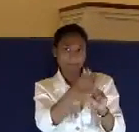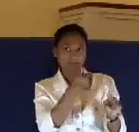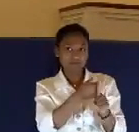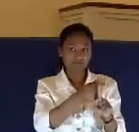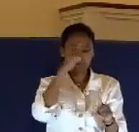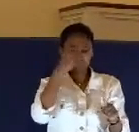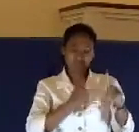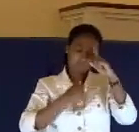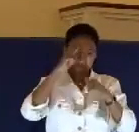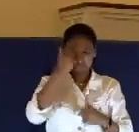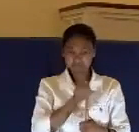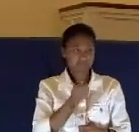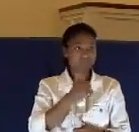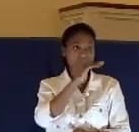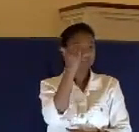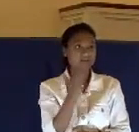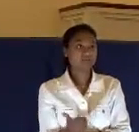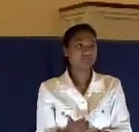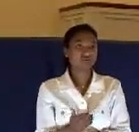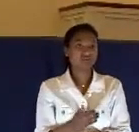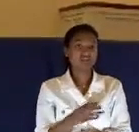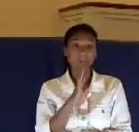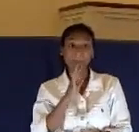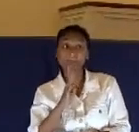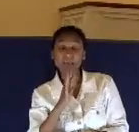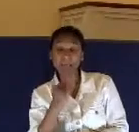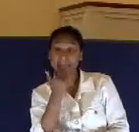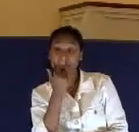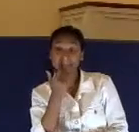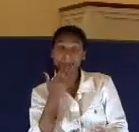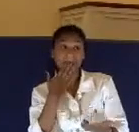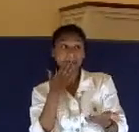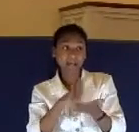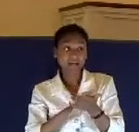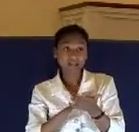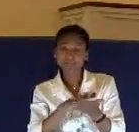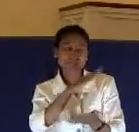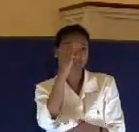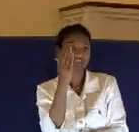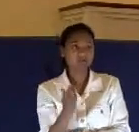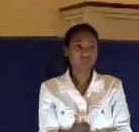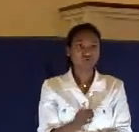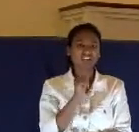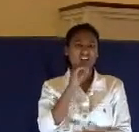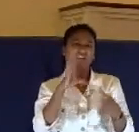never any guile in his mouth. He didn't bend the facts to win an argument or get his way.